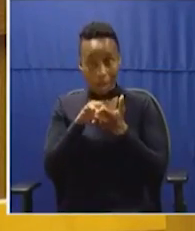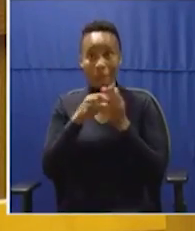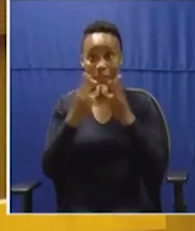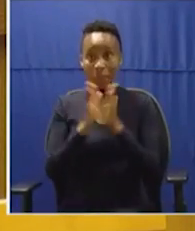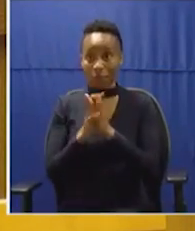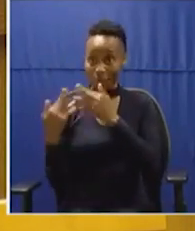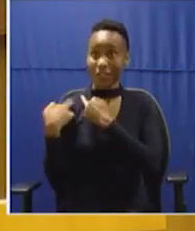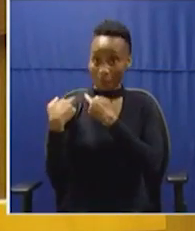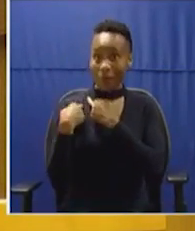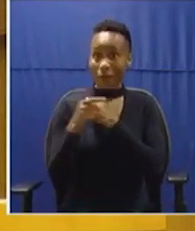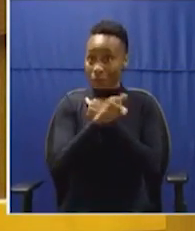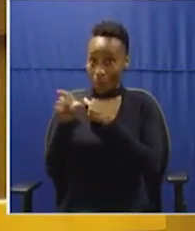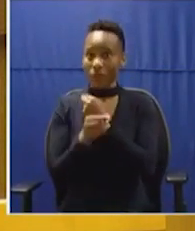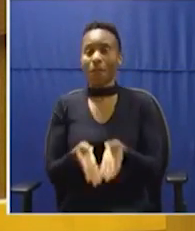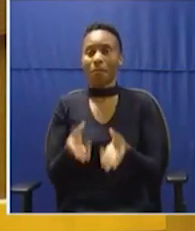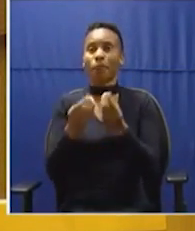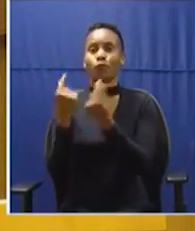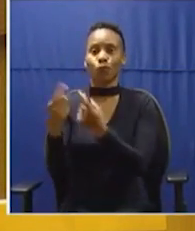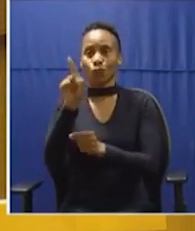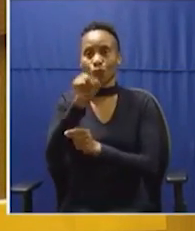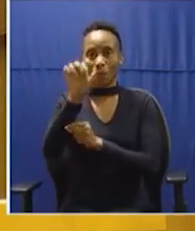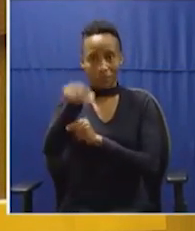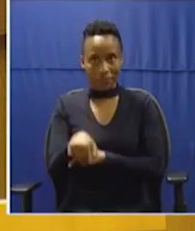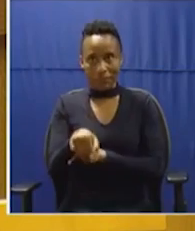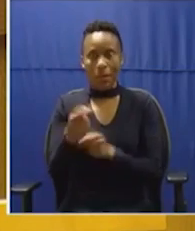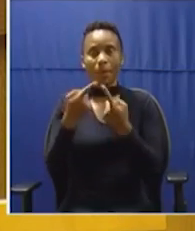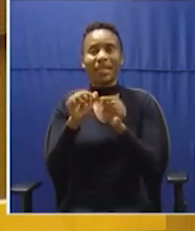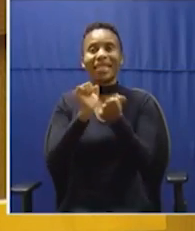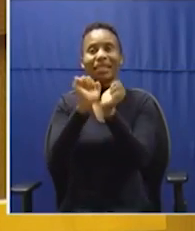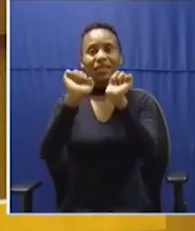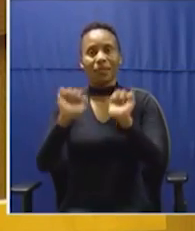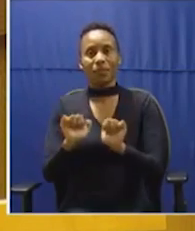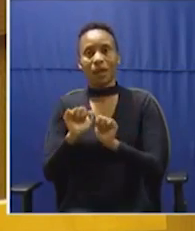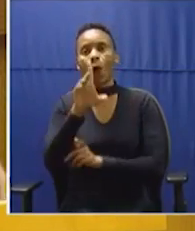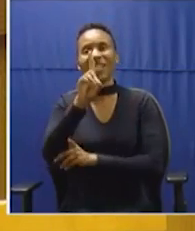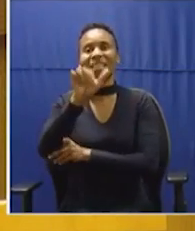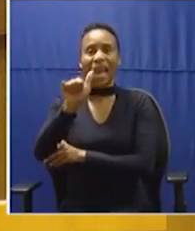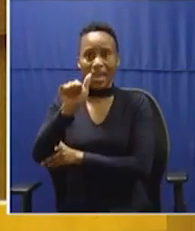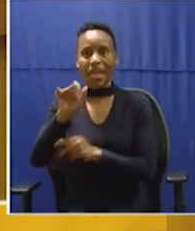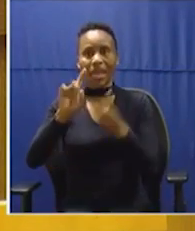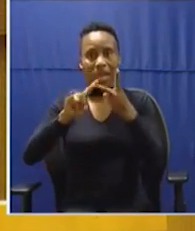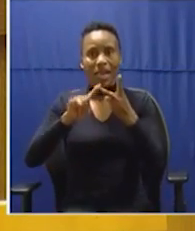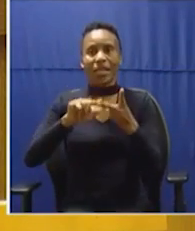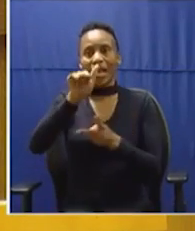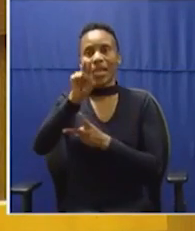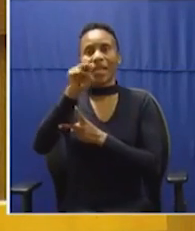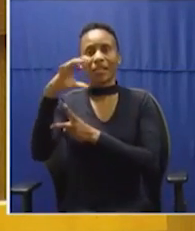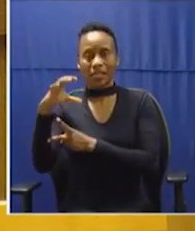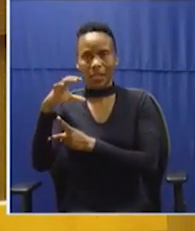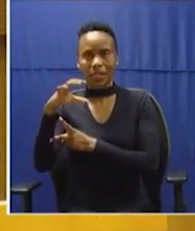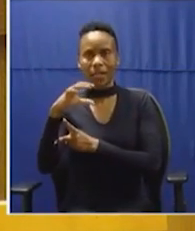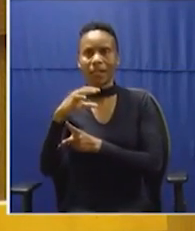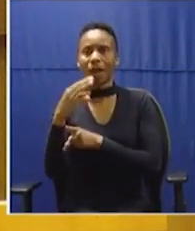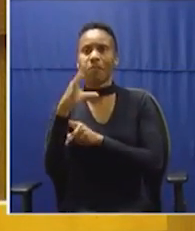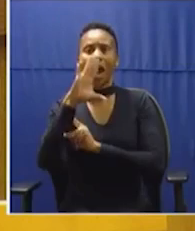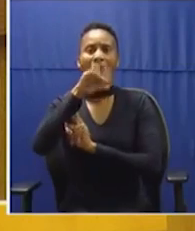are found to be doing wrong things. But the Democratic Alliance and a faction in the ANC are backing at the